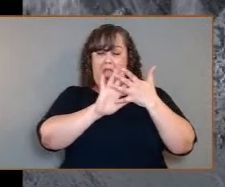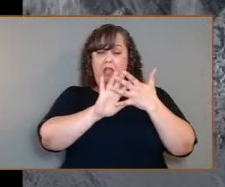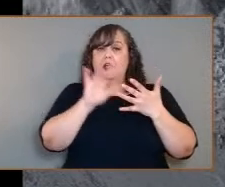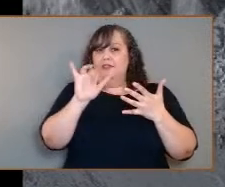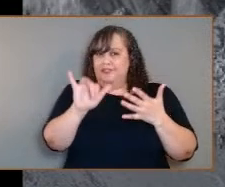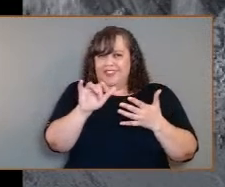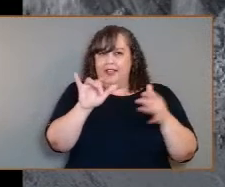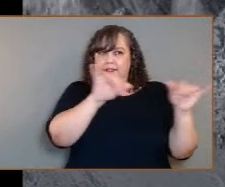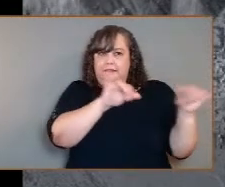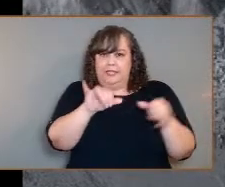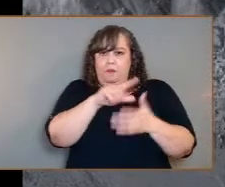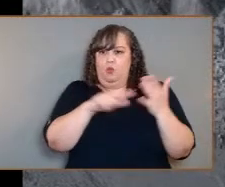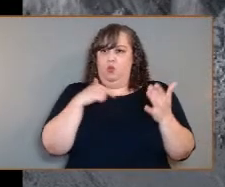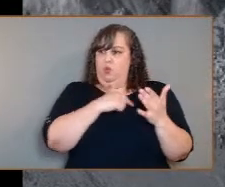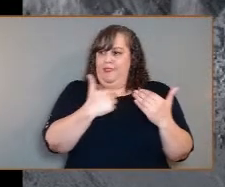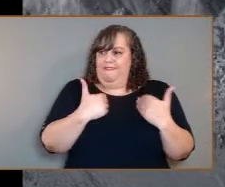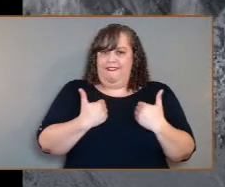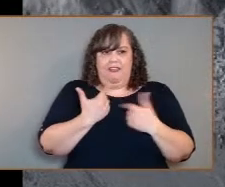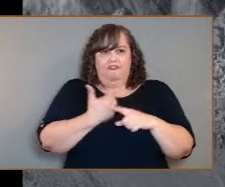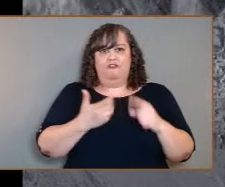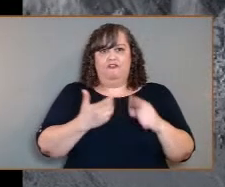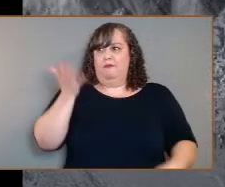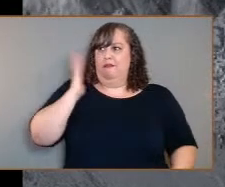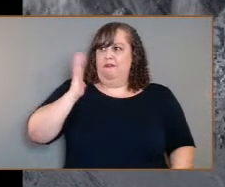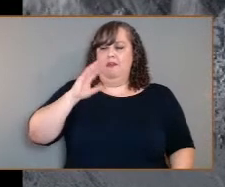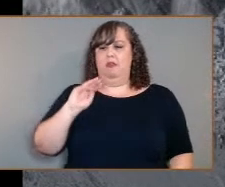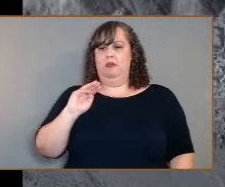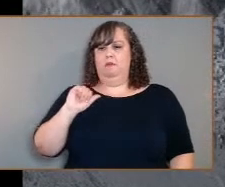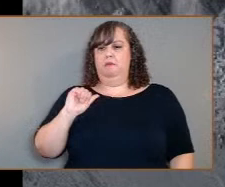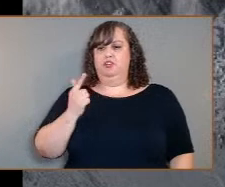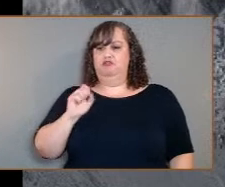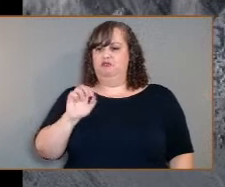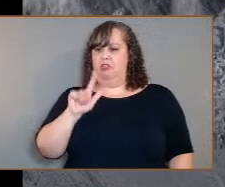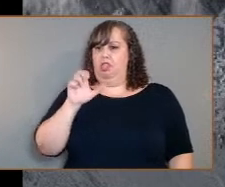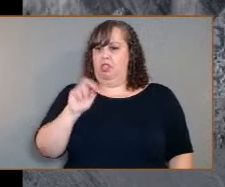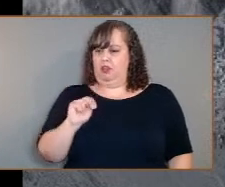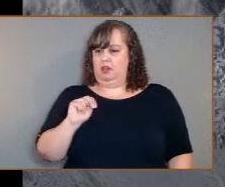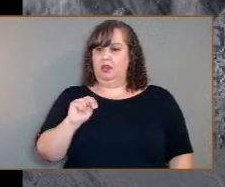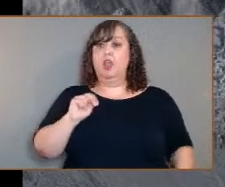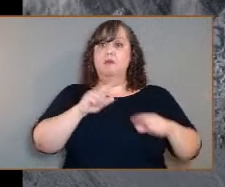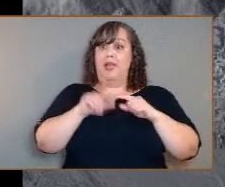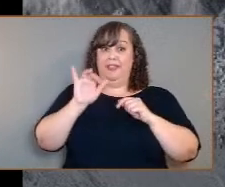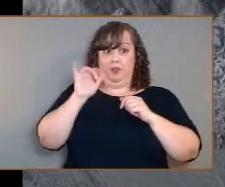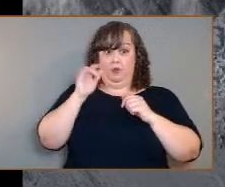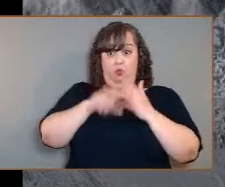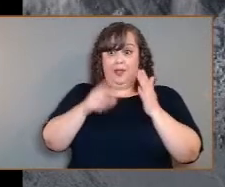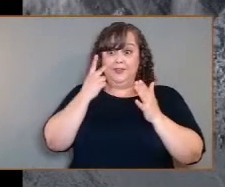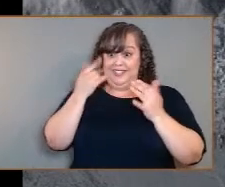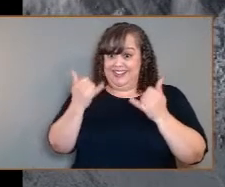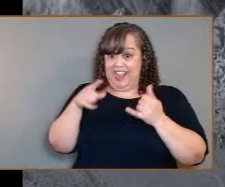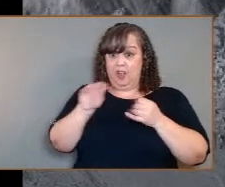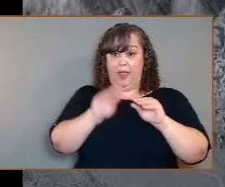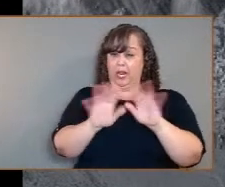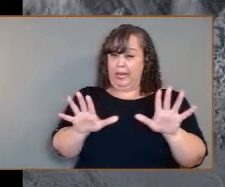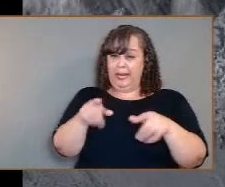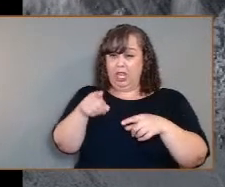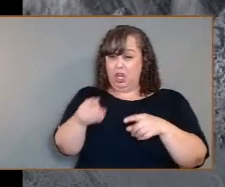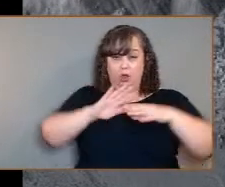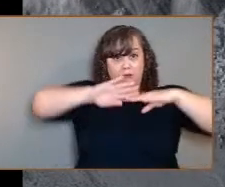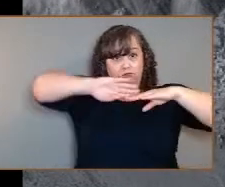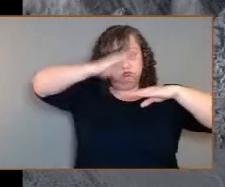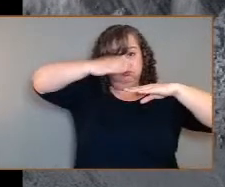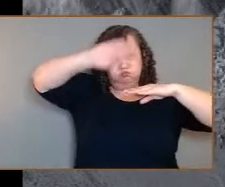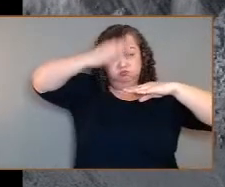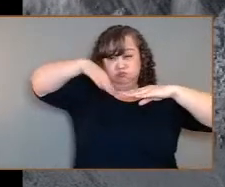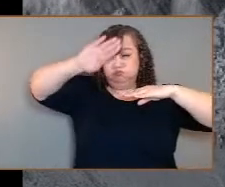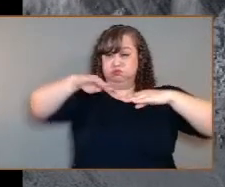there, but we're just going to be revealing exquisite detail. You can see the calderas at the top of the peaks. You can see fault lines. You can see